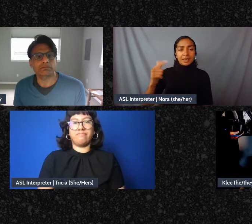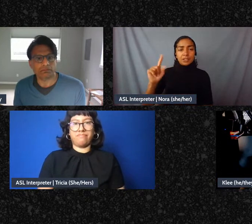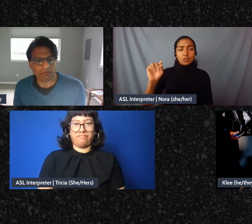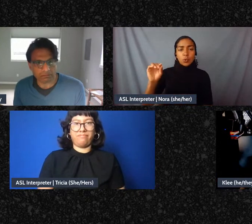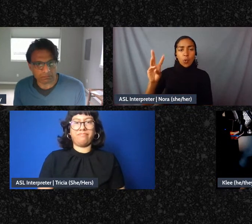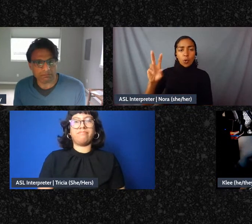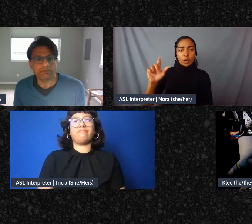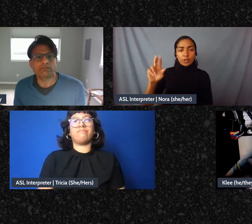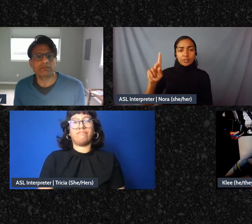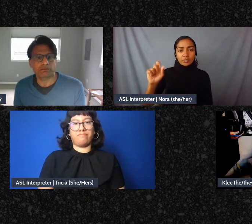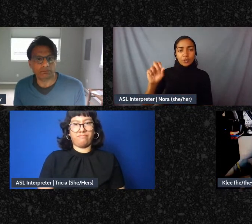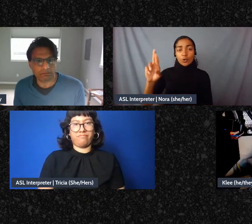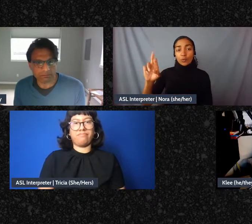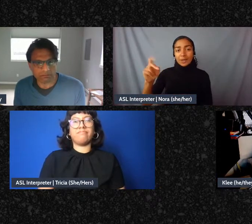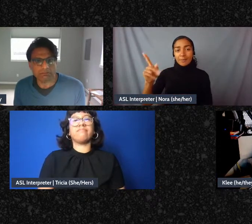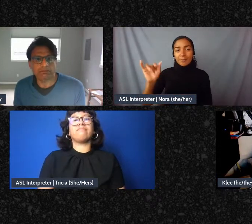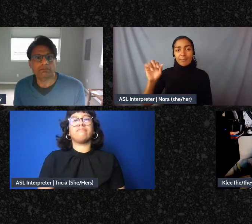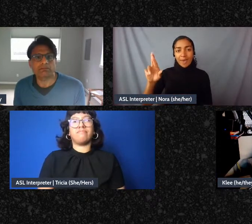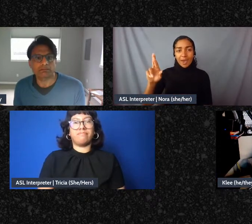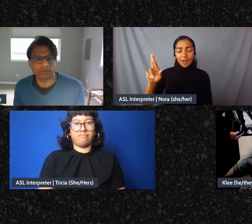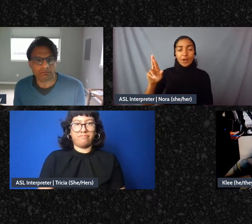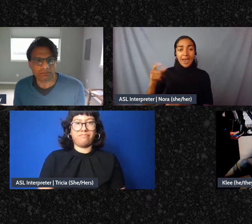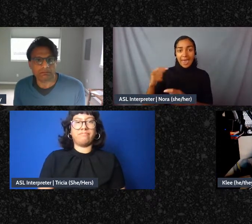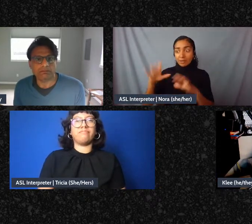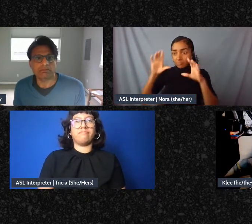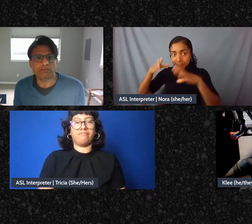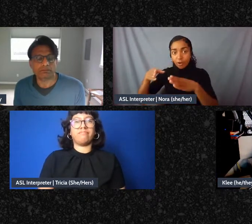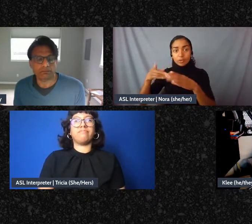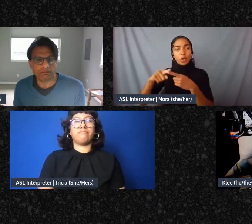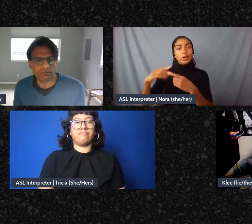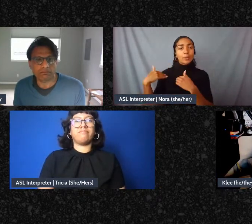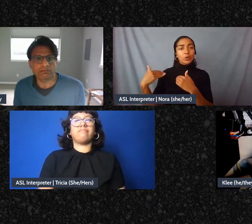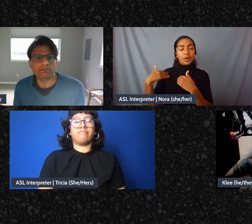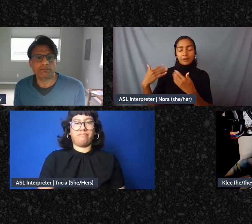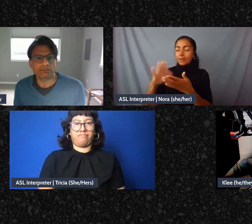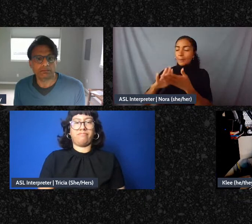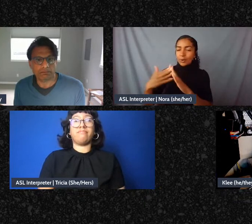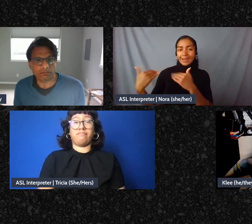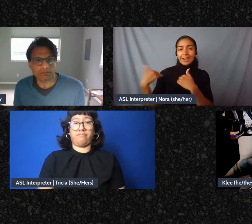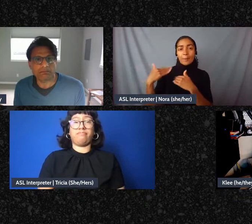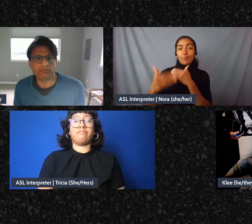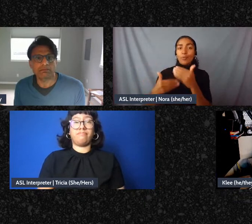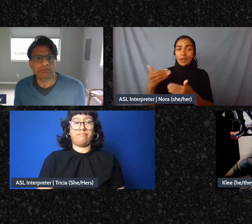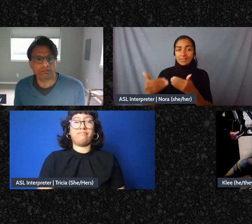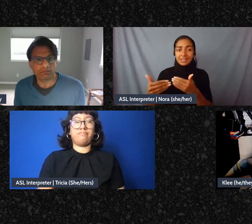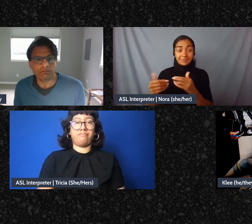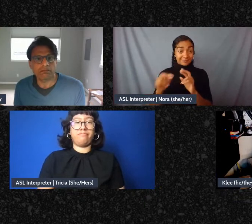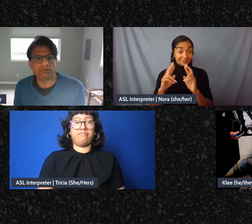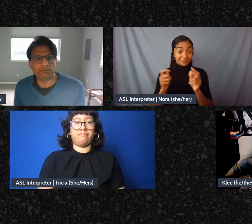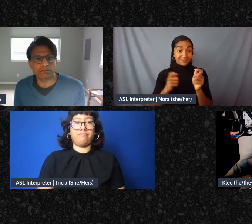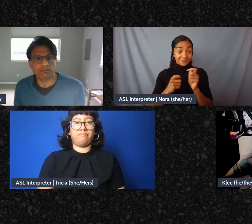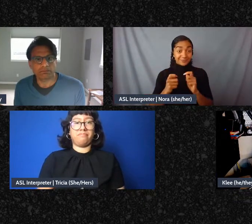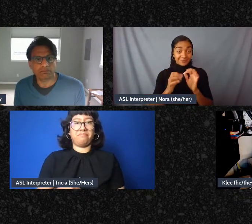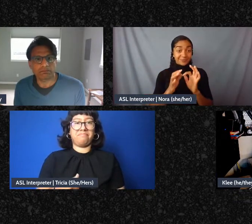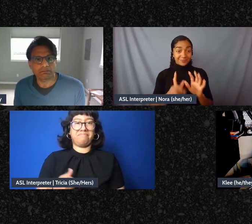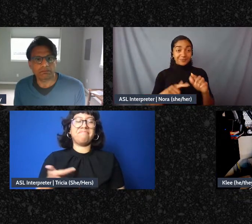did a community accountability processes. Part of what excites me is I deeply believe everyone has work